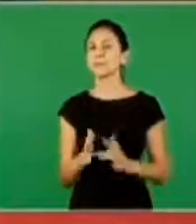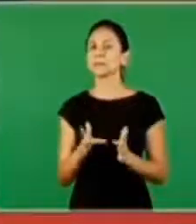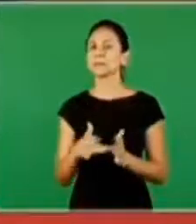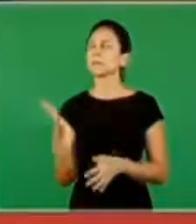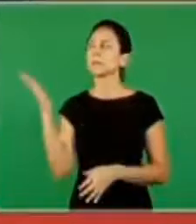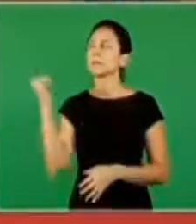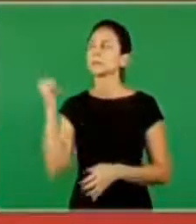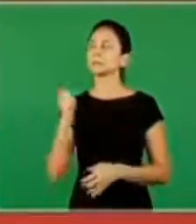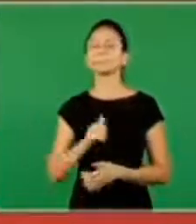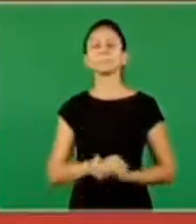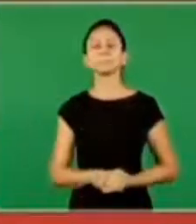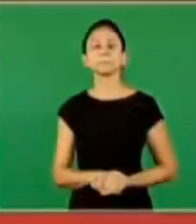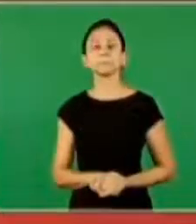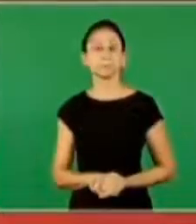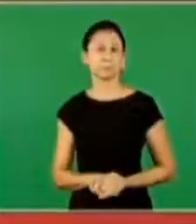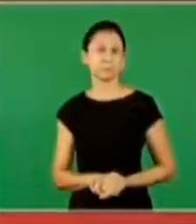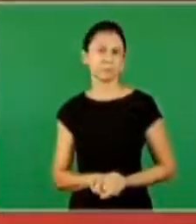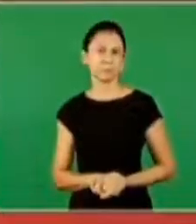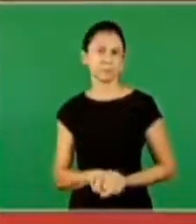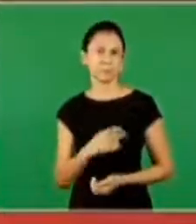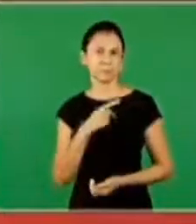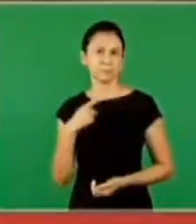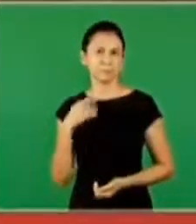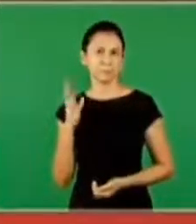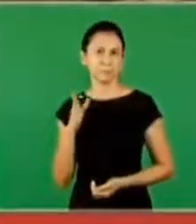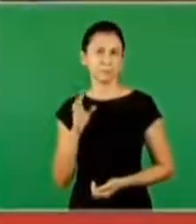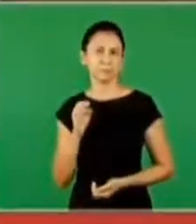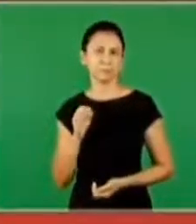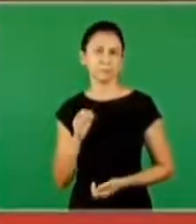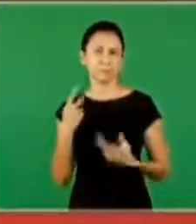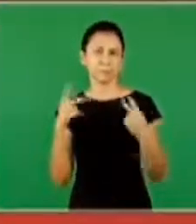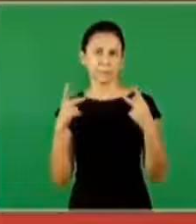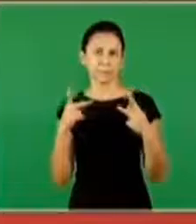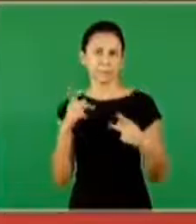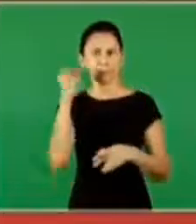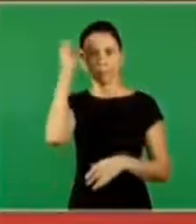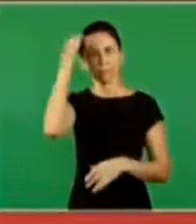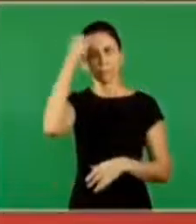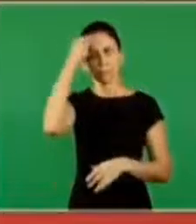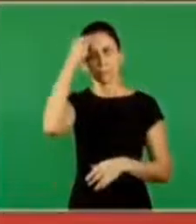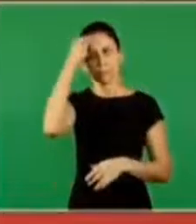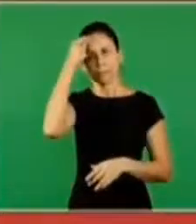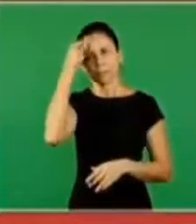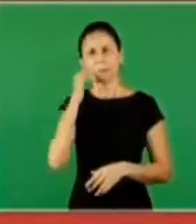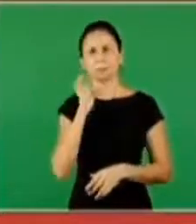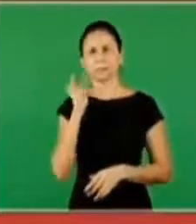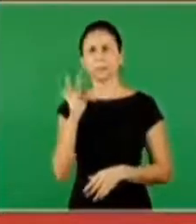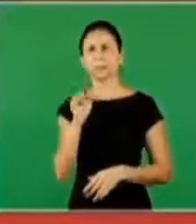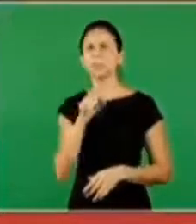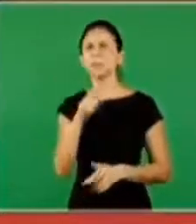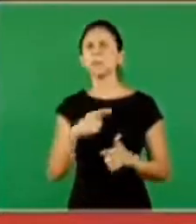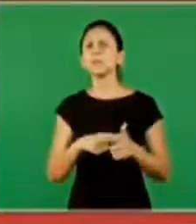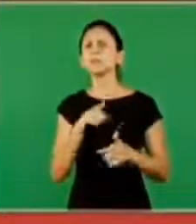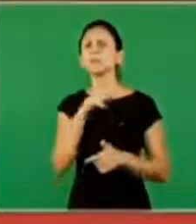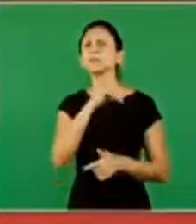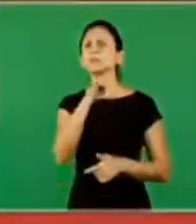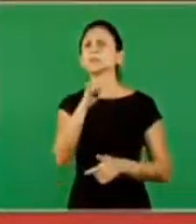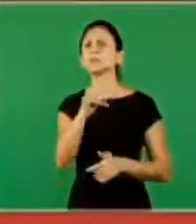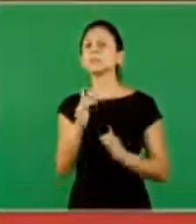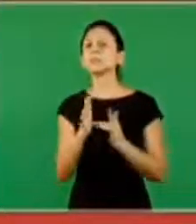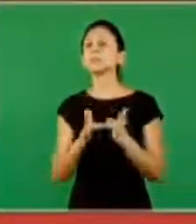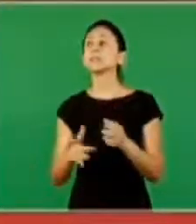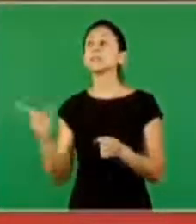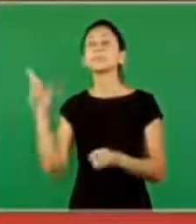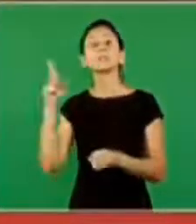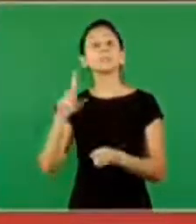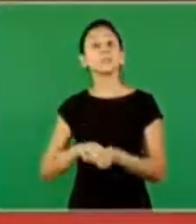Jesus is coming oh Marcelo just preach about the knowledge of the time called sun why do you say that Jesus